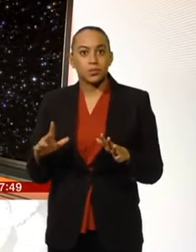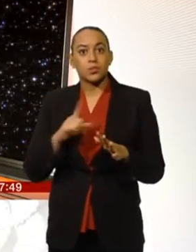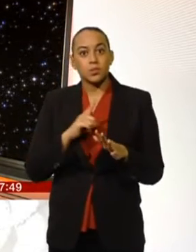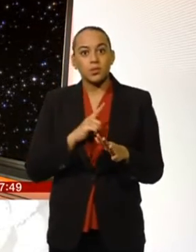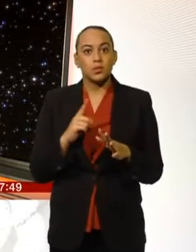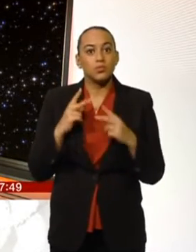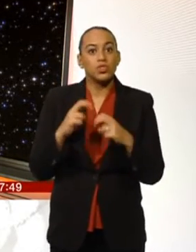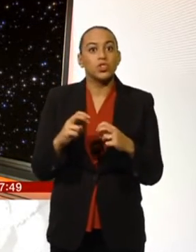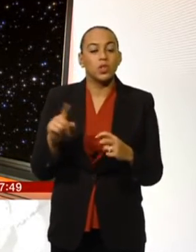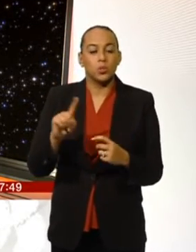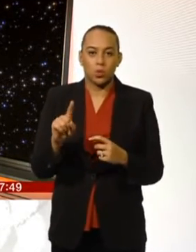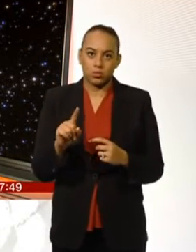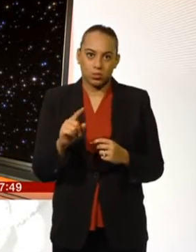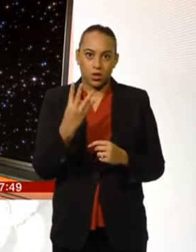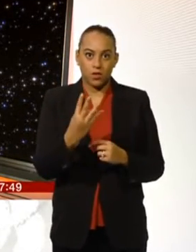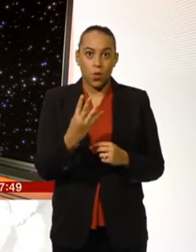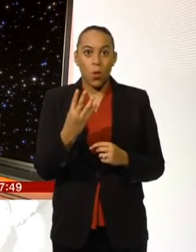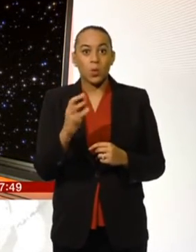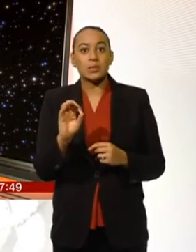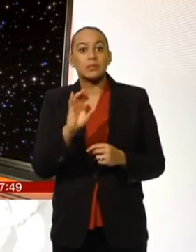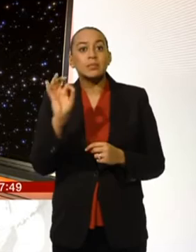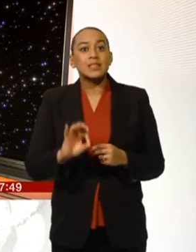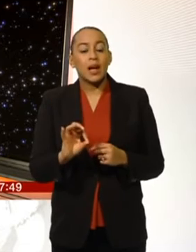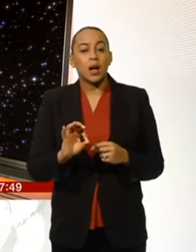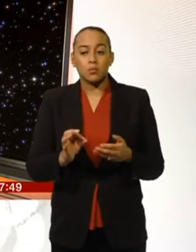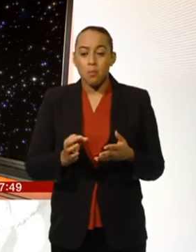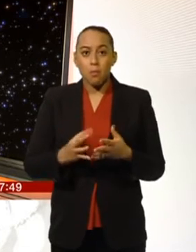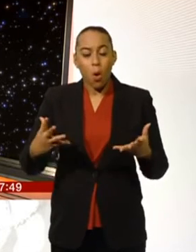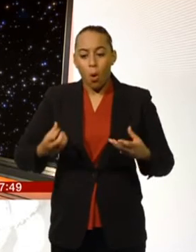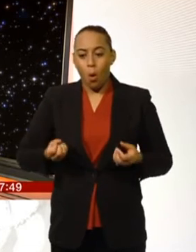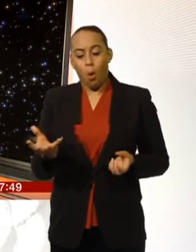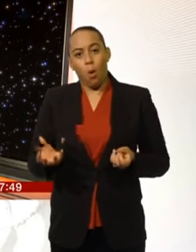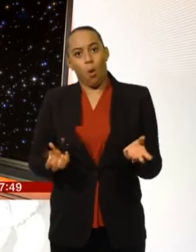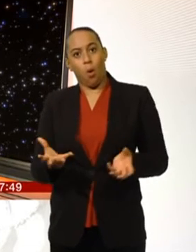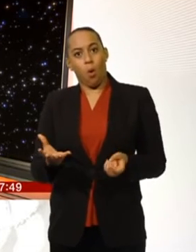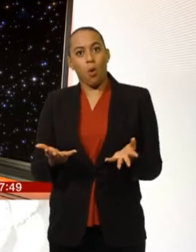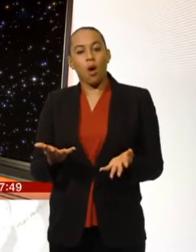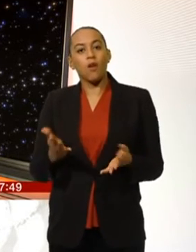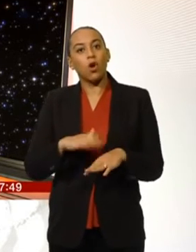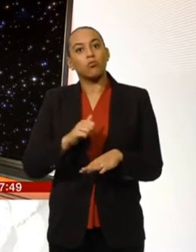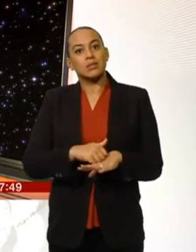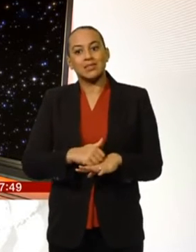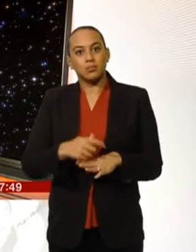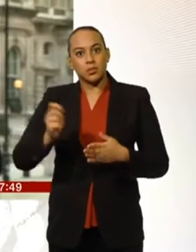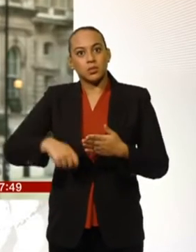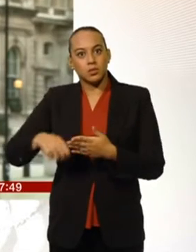shows we spent over 40% more on our Christmas food compared to a normal grocery shop.